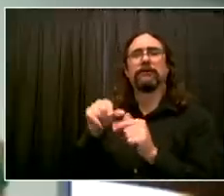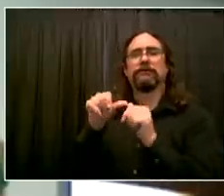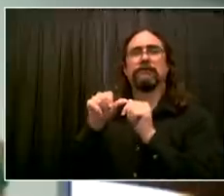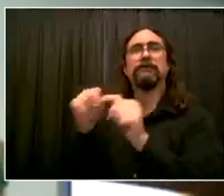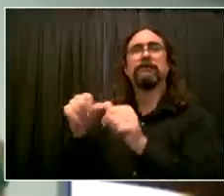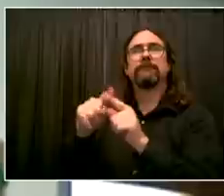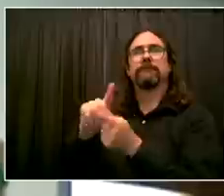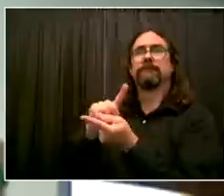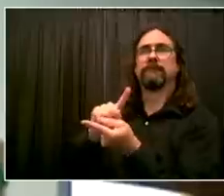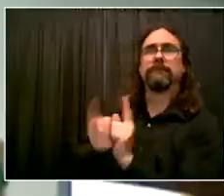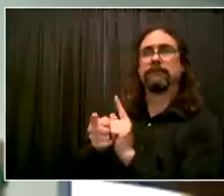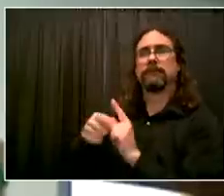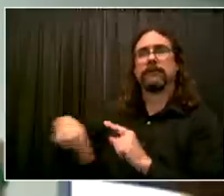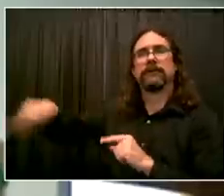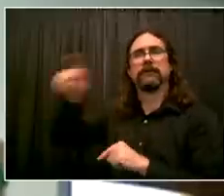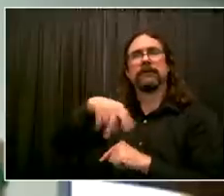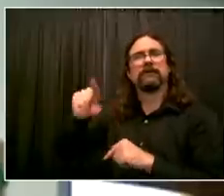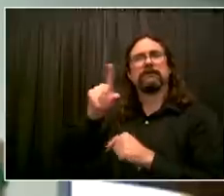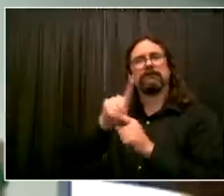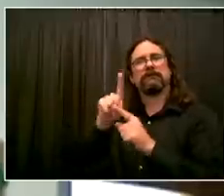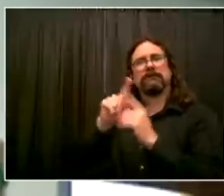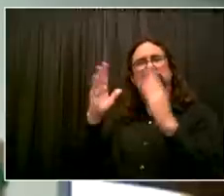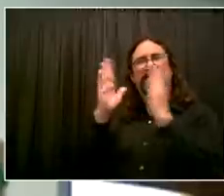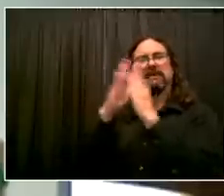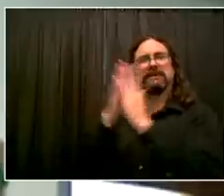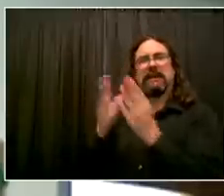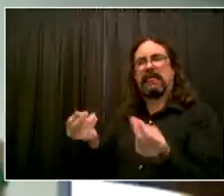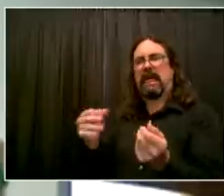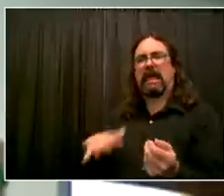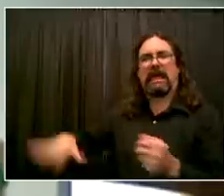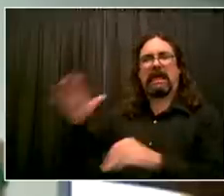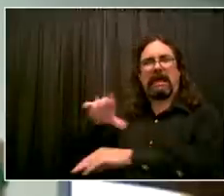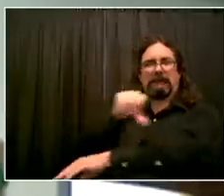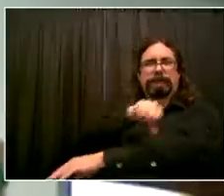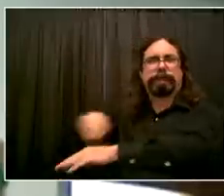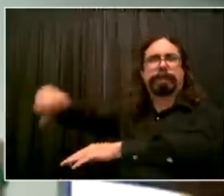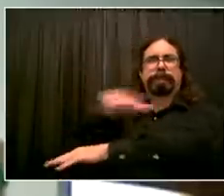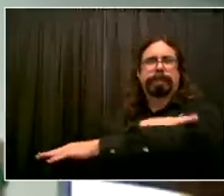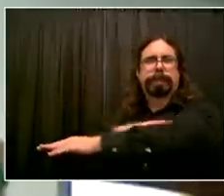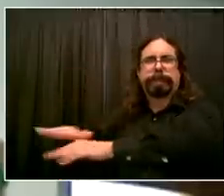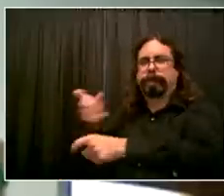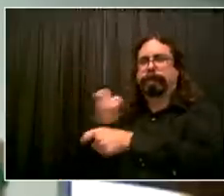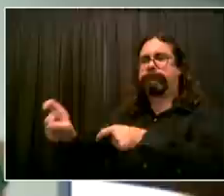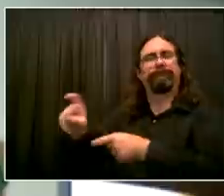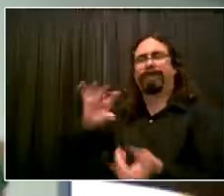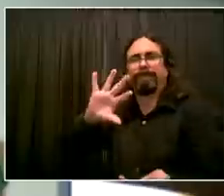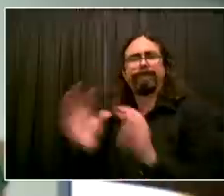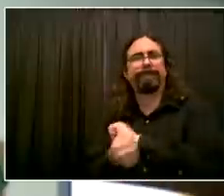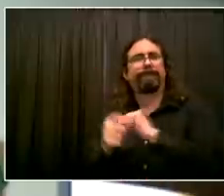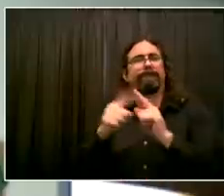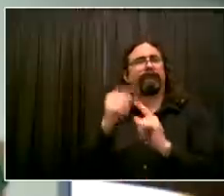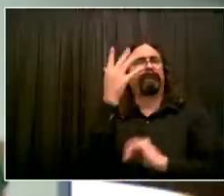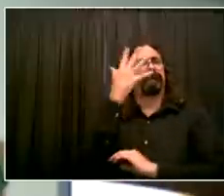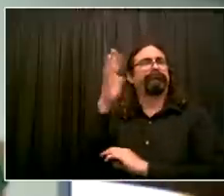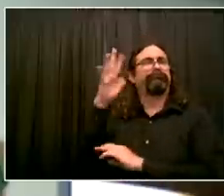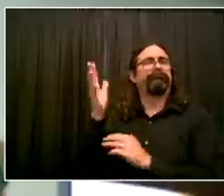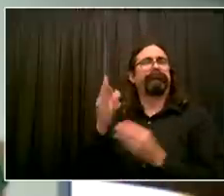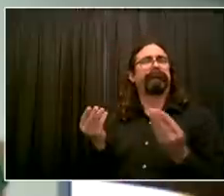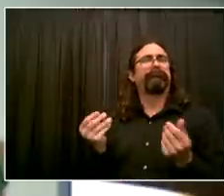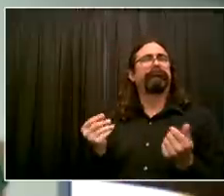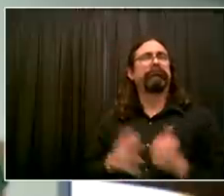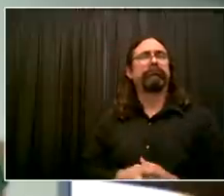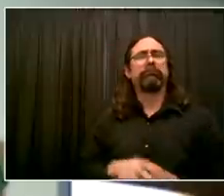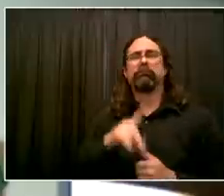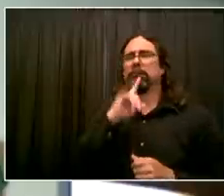it will absorb rain. You know, you certainly see flooding in areas that are forested in extreme levels, but